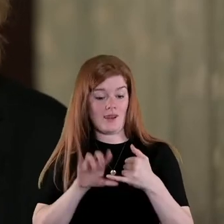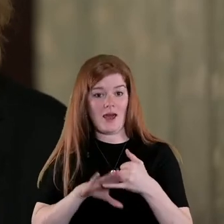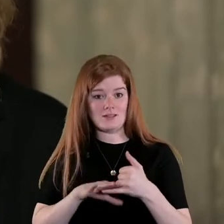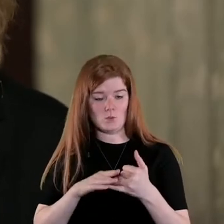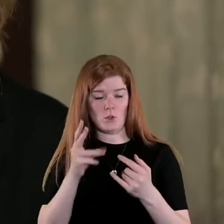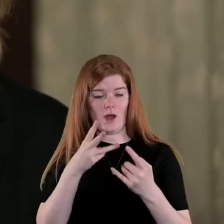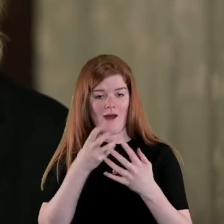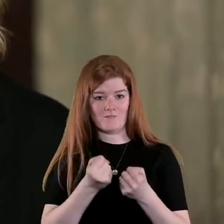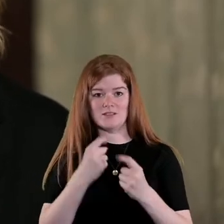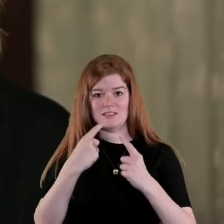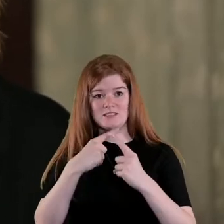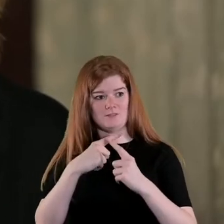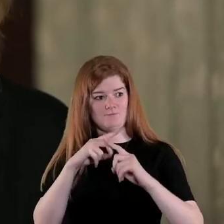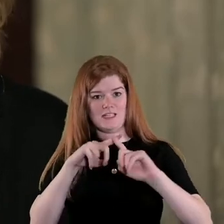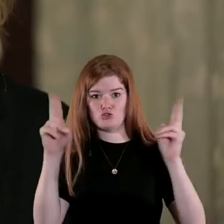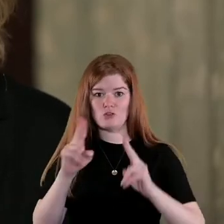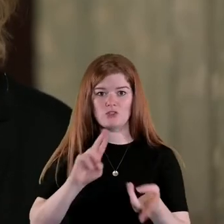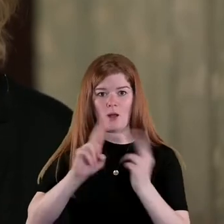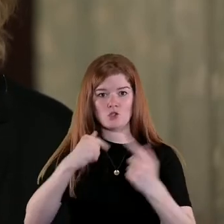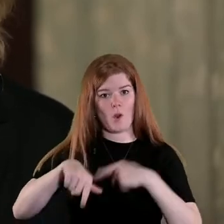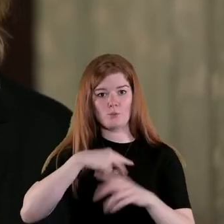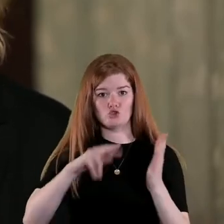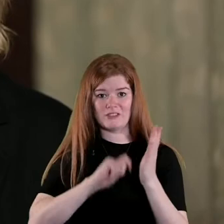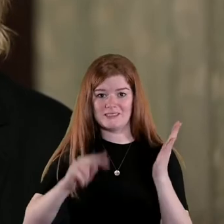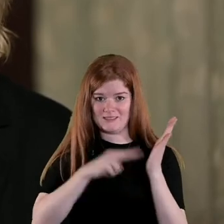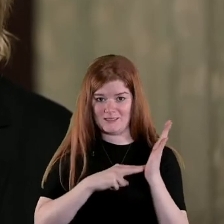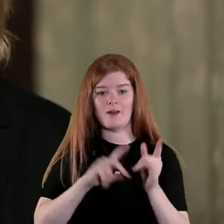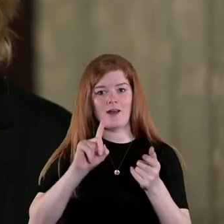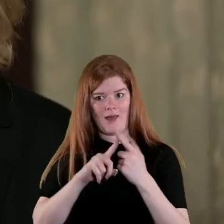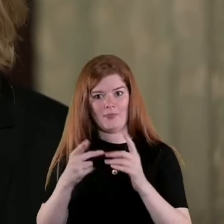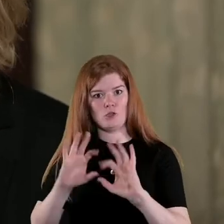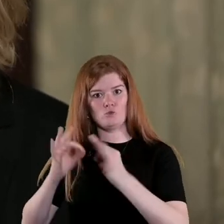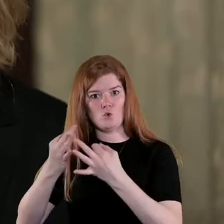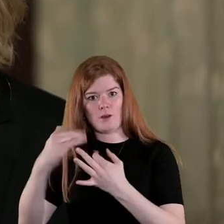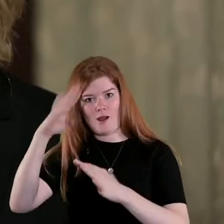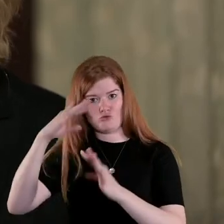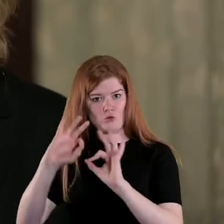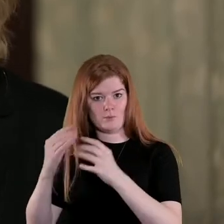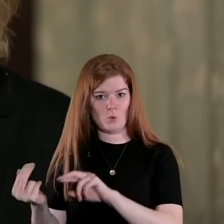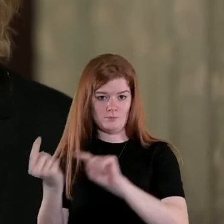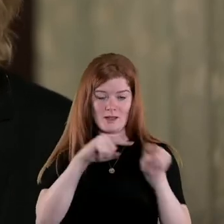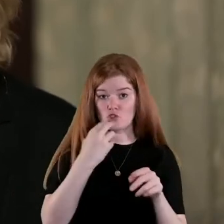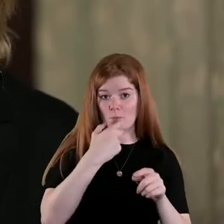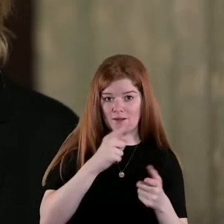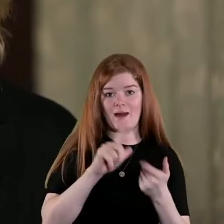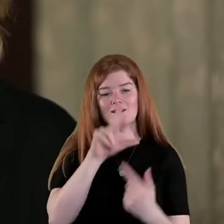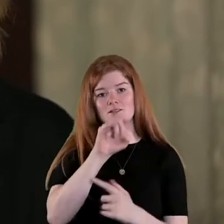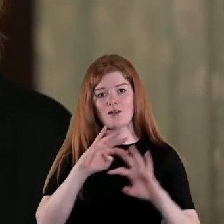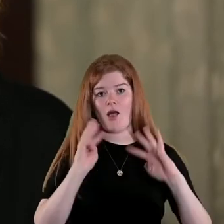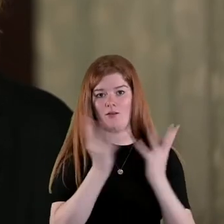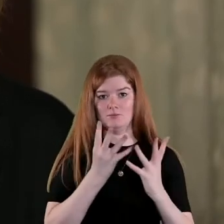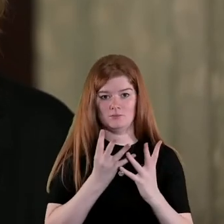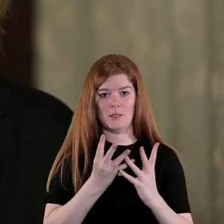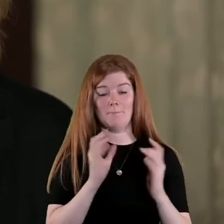the international response to the treaty as well as the delegations returned to Dublin and the Dáil Éireann cabinet meeting